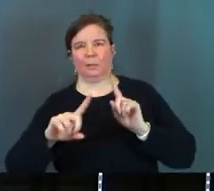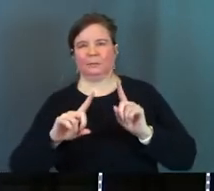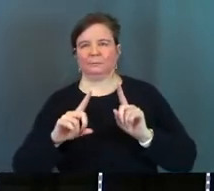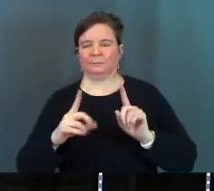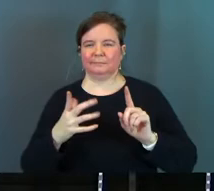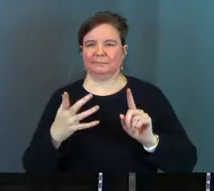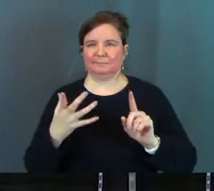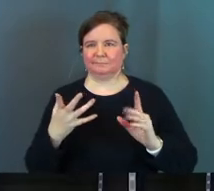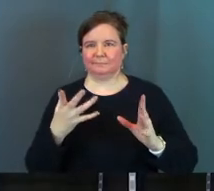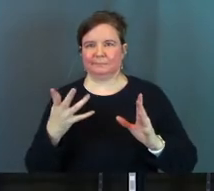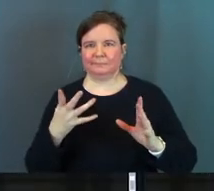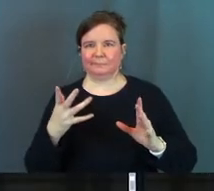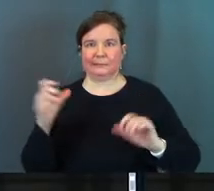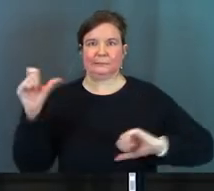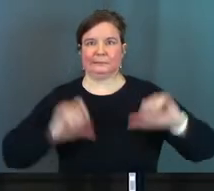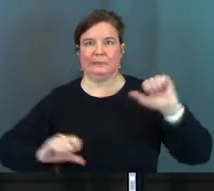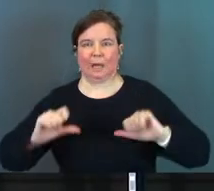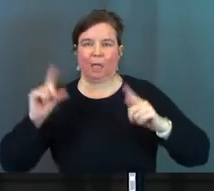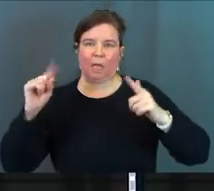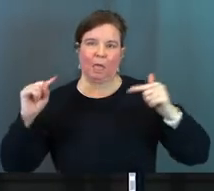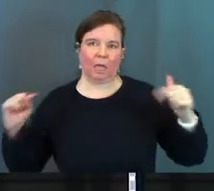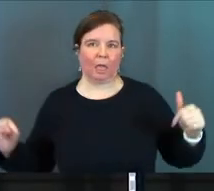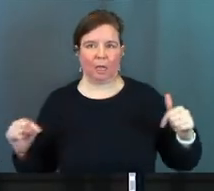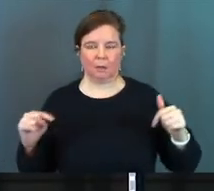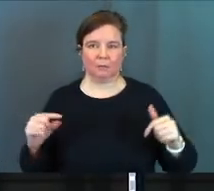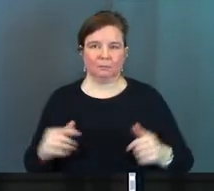you know science and what not